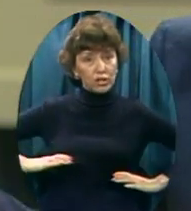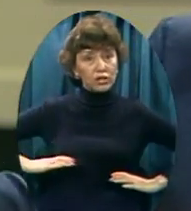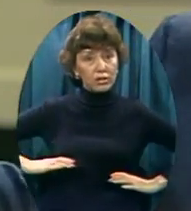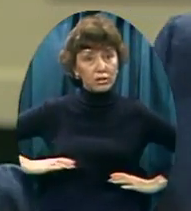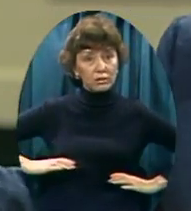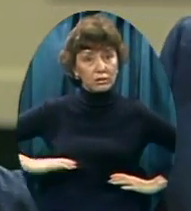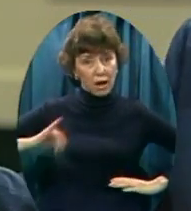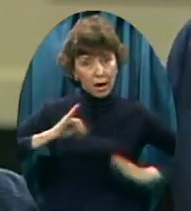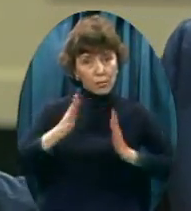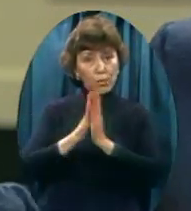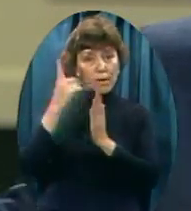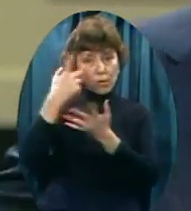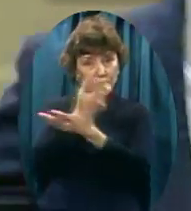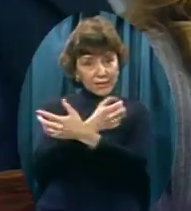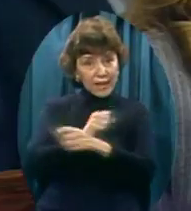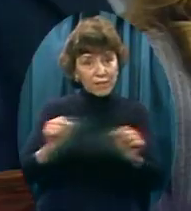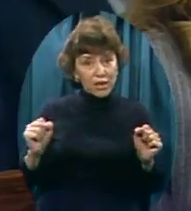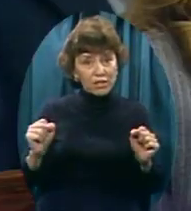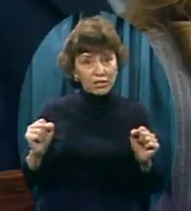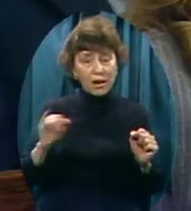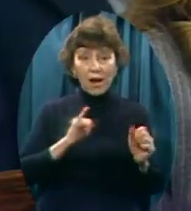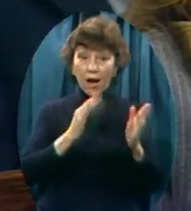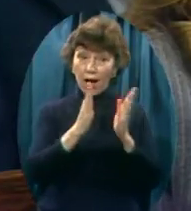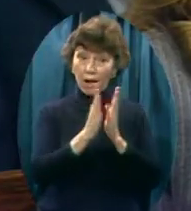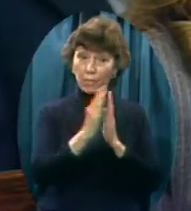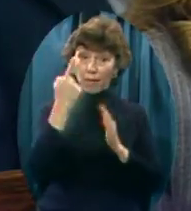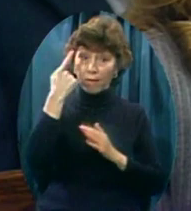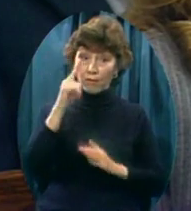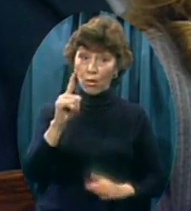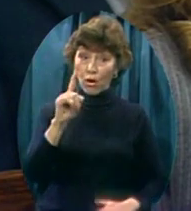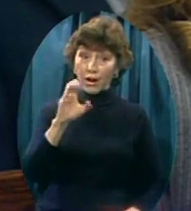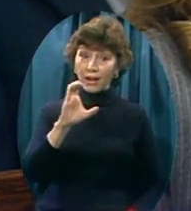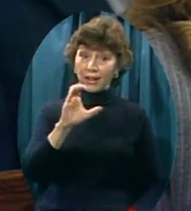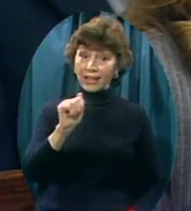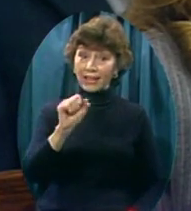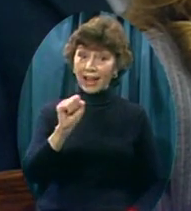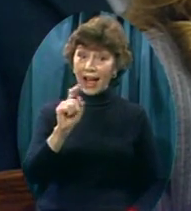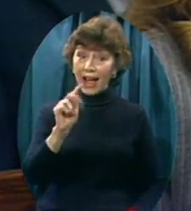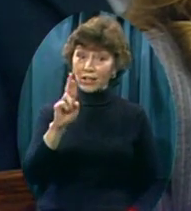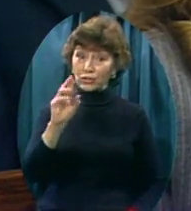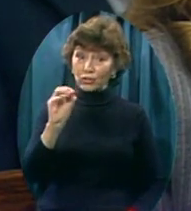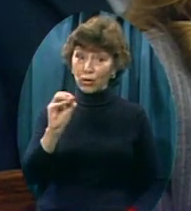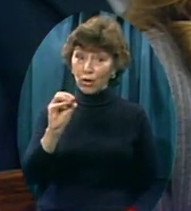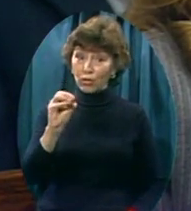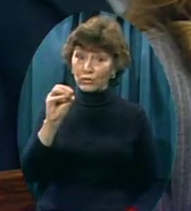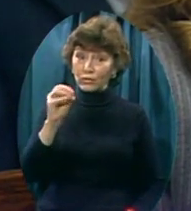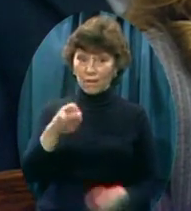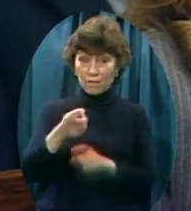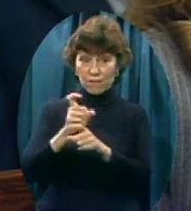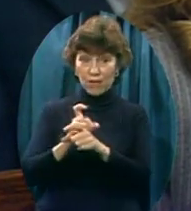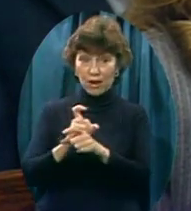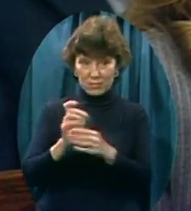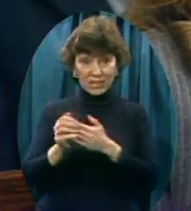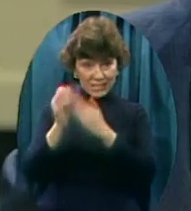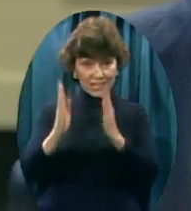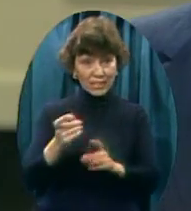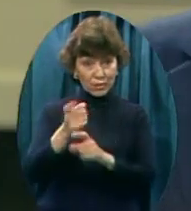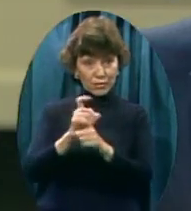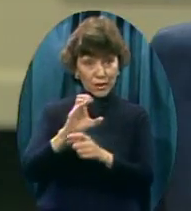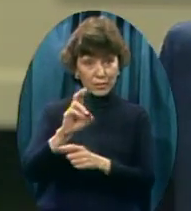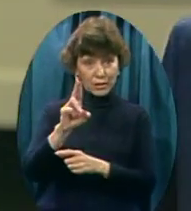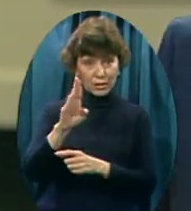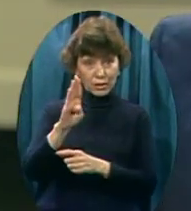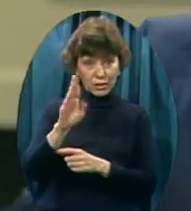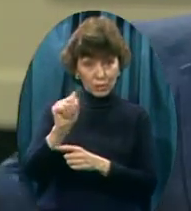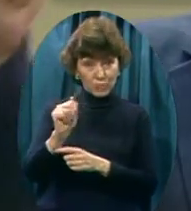So I pray for his salvation I pray for Fidel Castro I don't like anything he does But I pray for his soul All he needs is a good dose Of